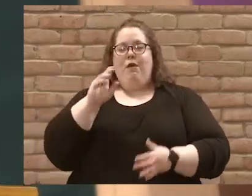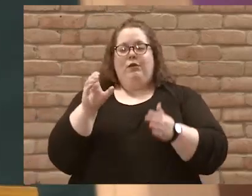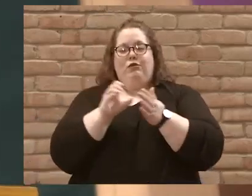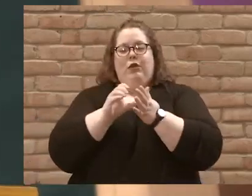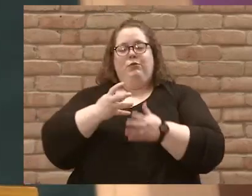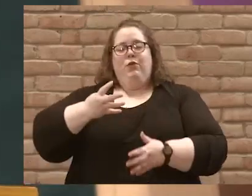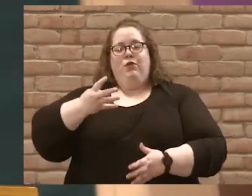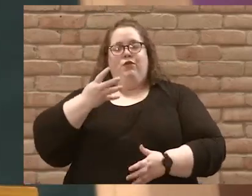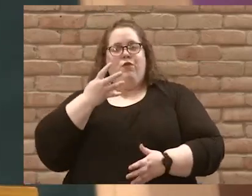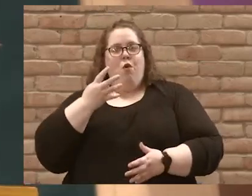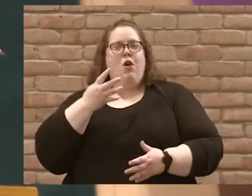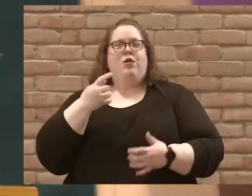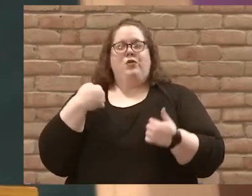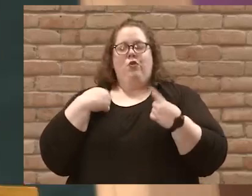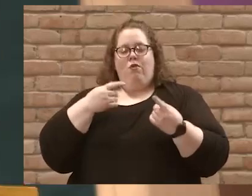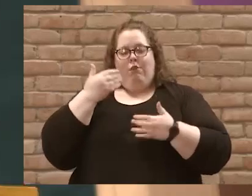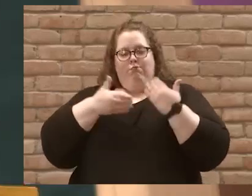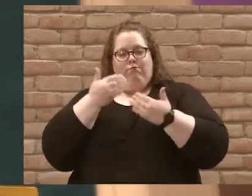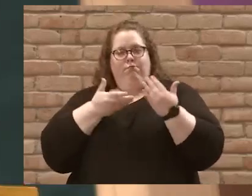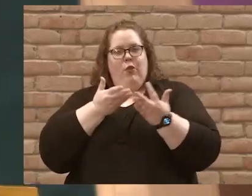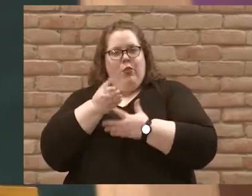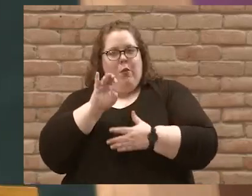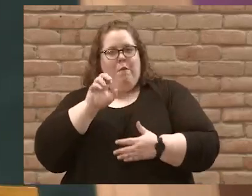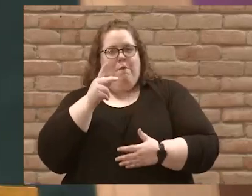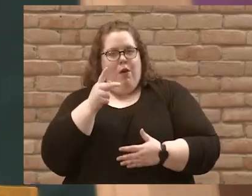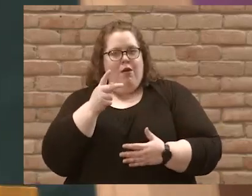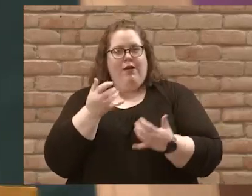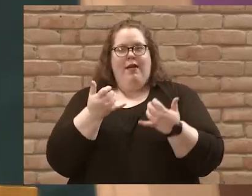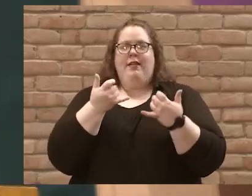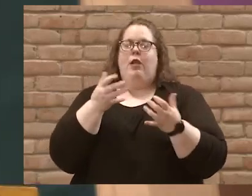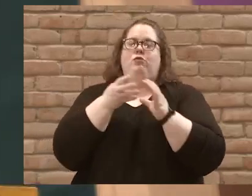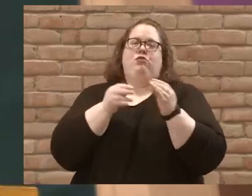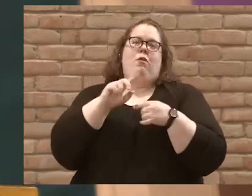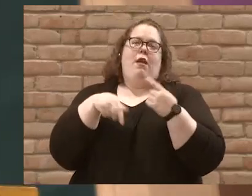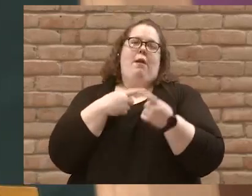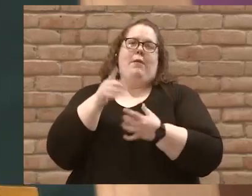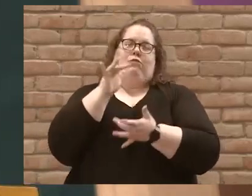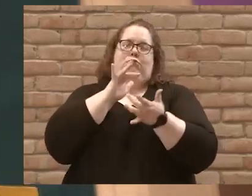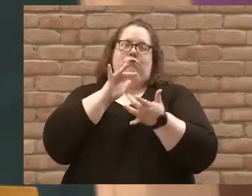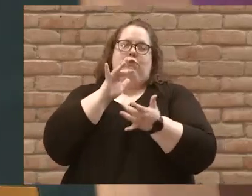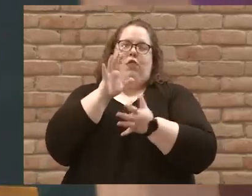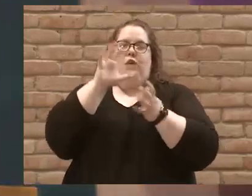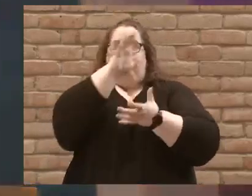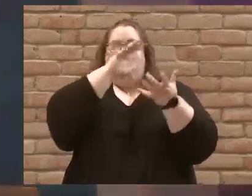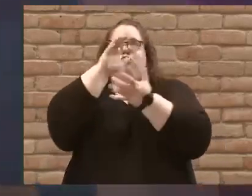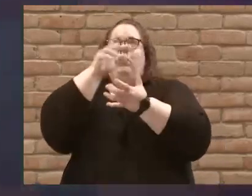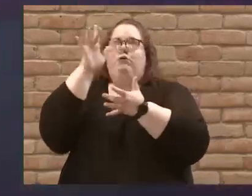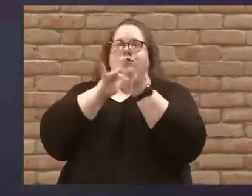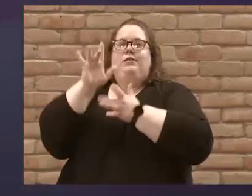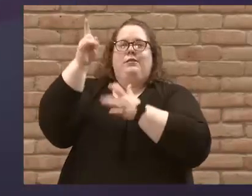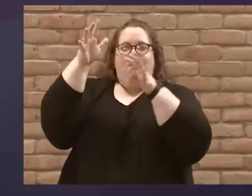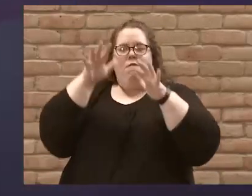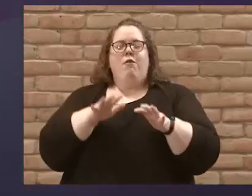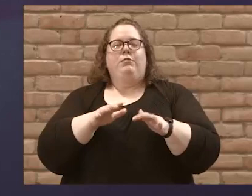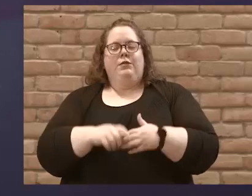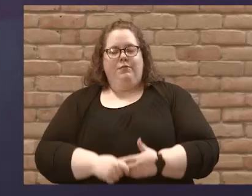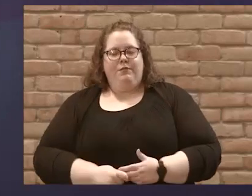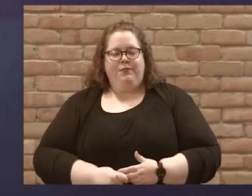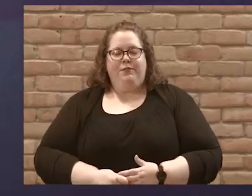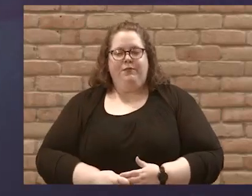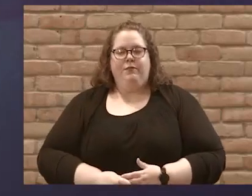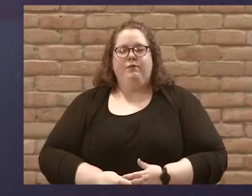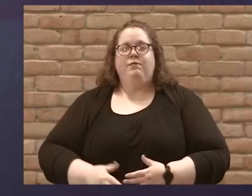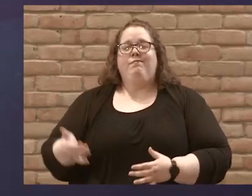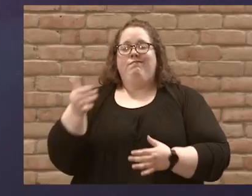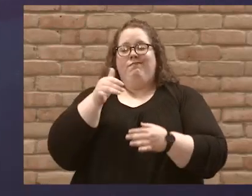and we come to this great account where Jesus calms the storm. Mark chapter 4, starting at verse 35. As evening came,